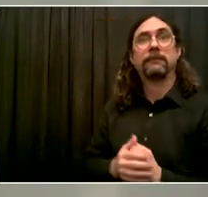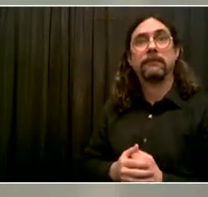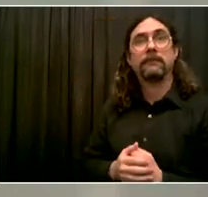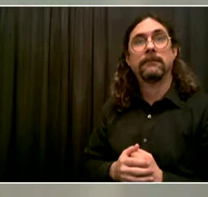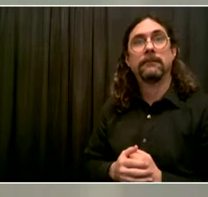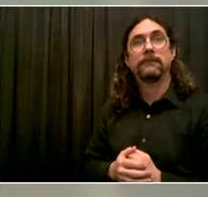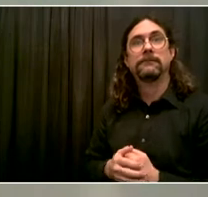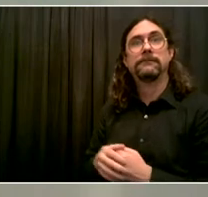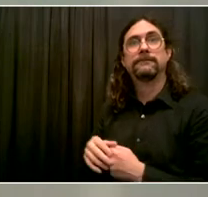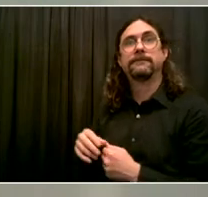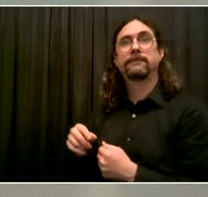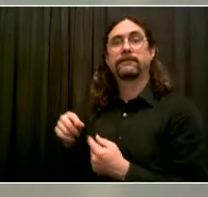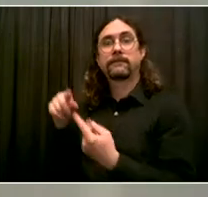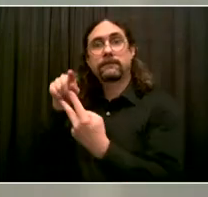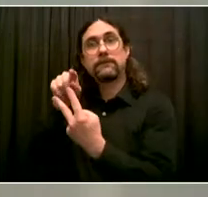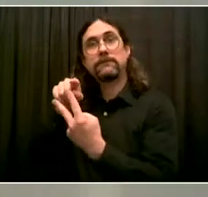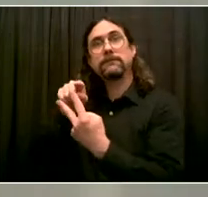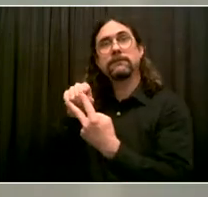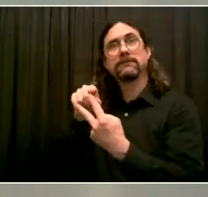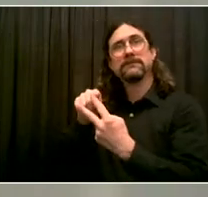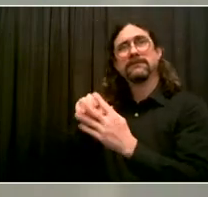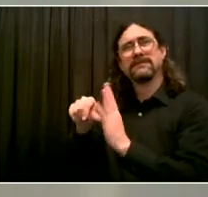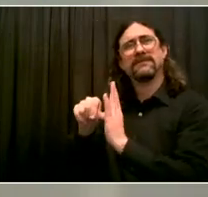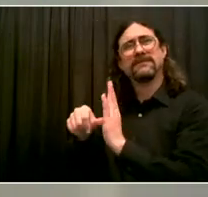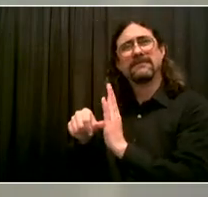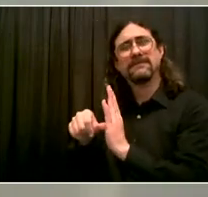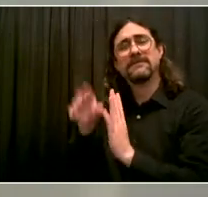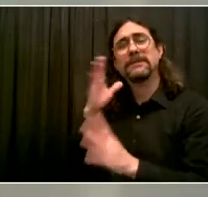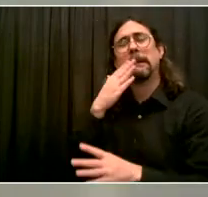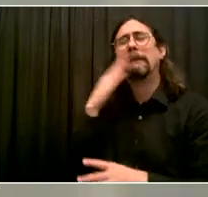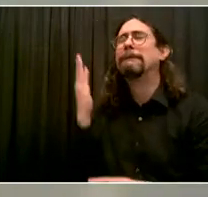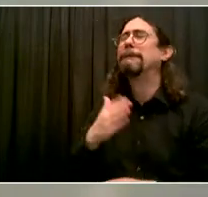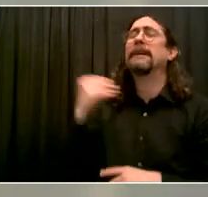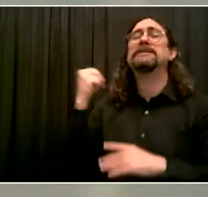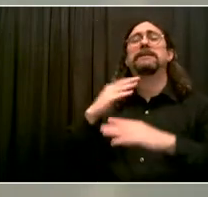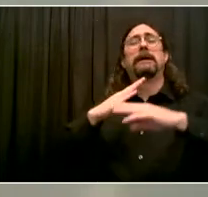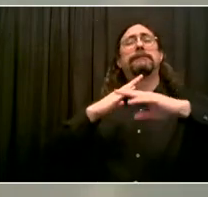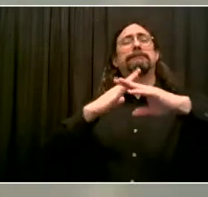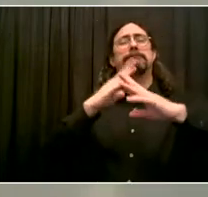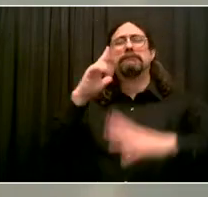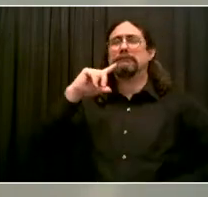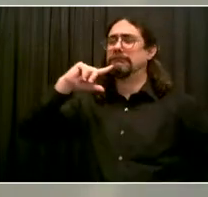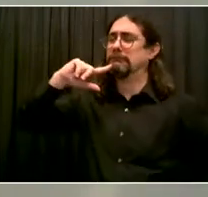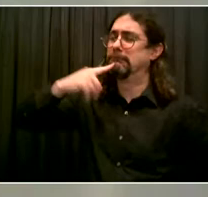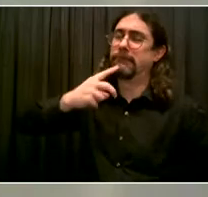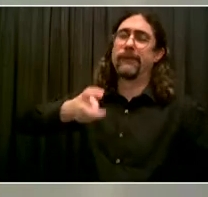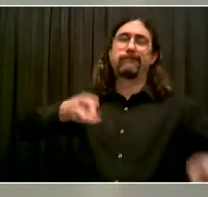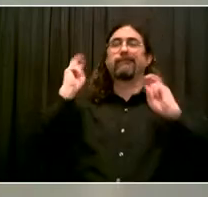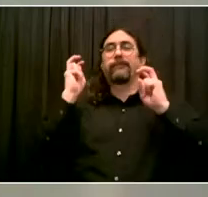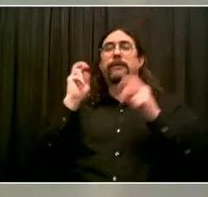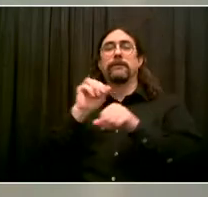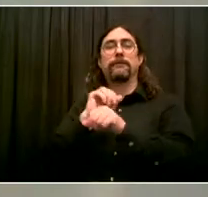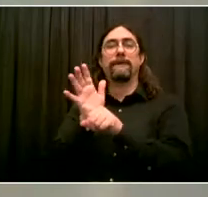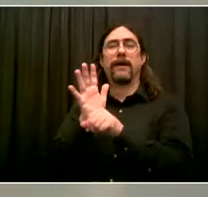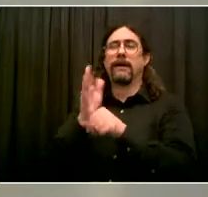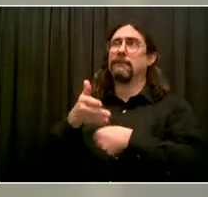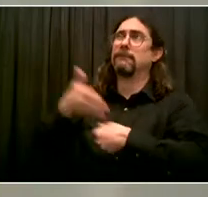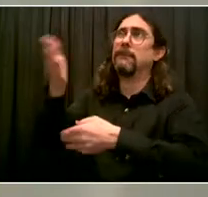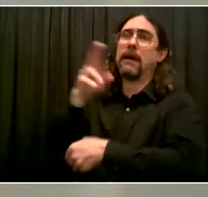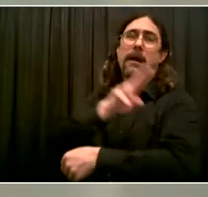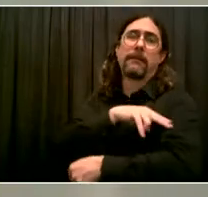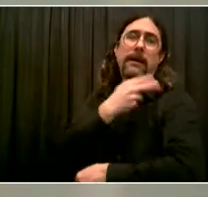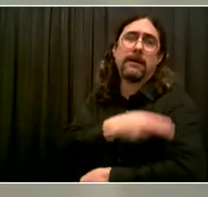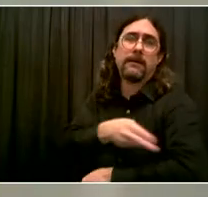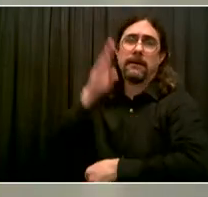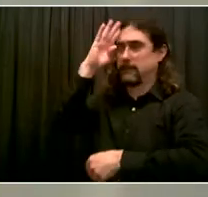the vaccines that are authorized are equally as protective at preventing severe illness and death. So that's a message about protection, how you protect